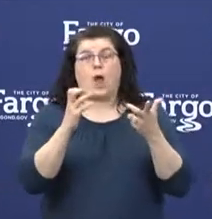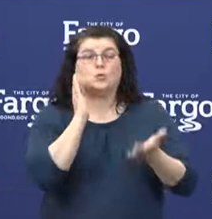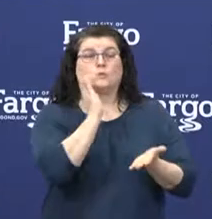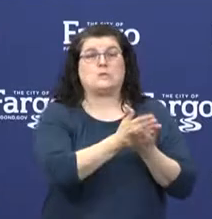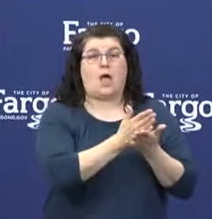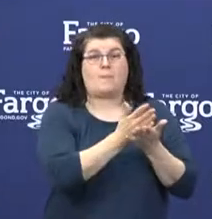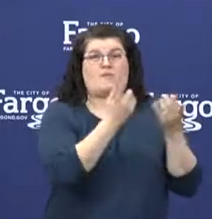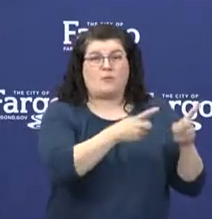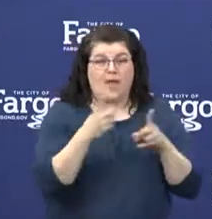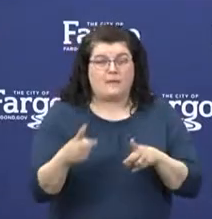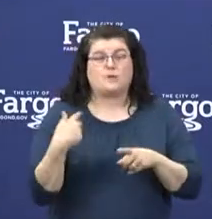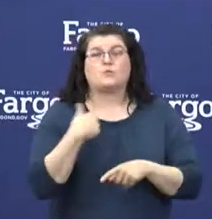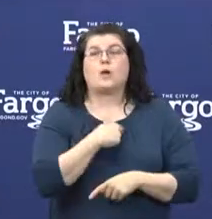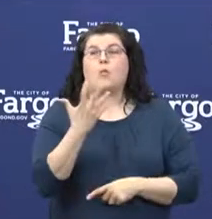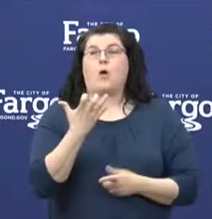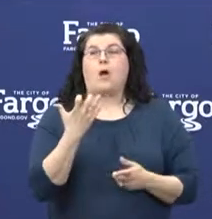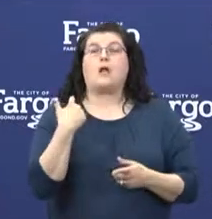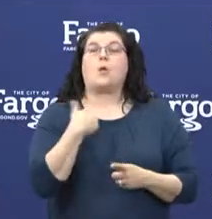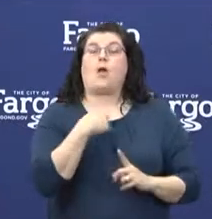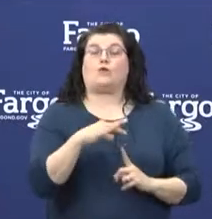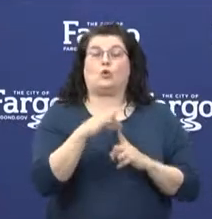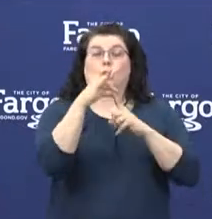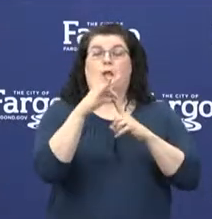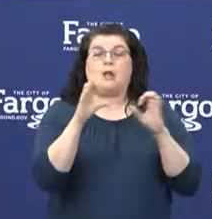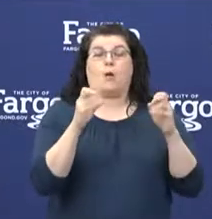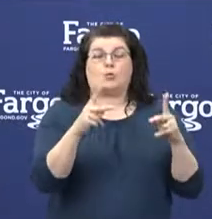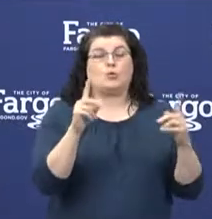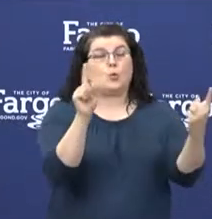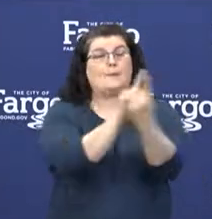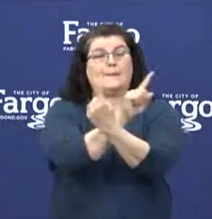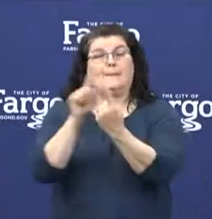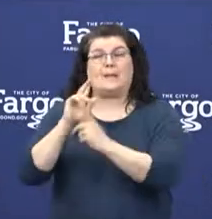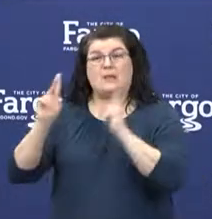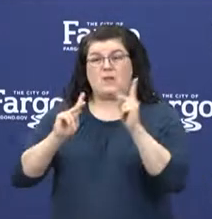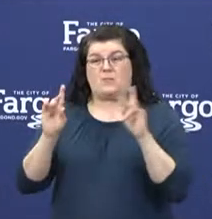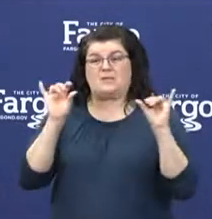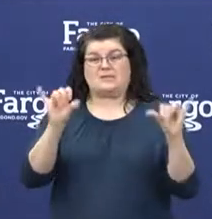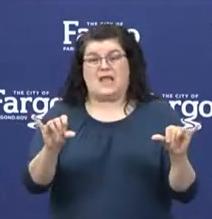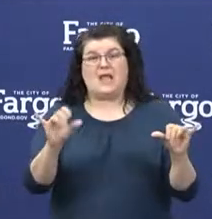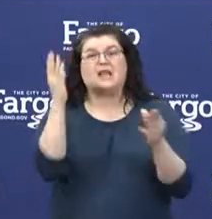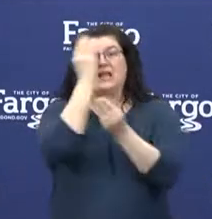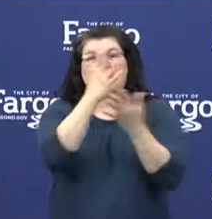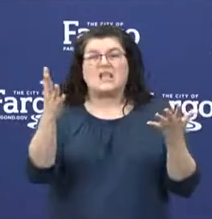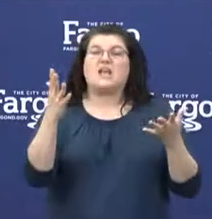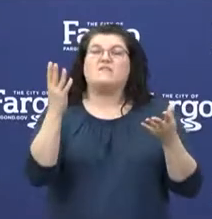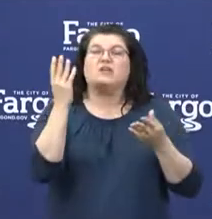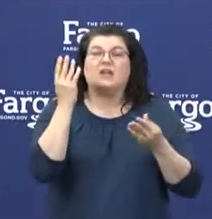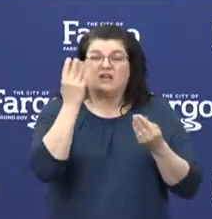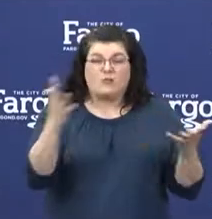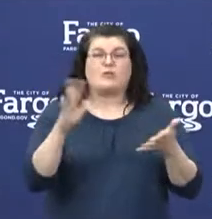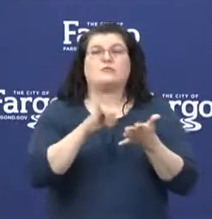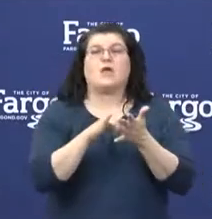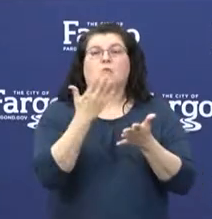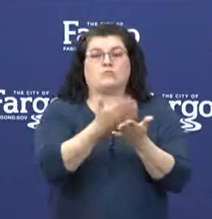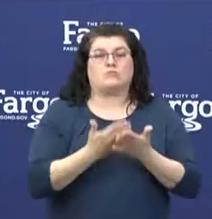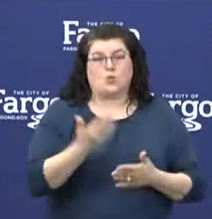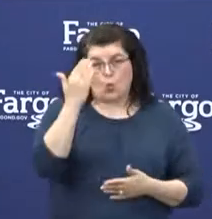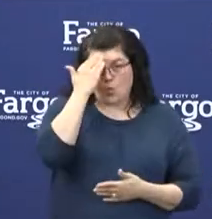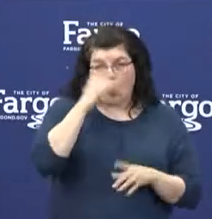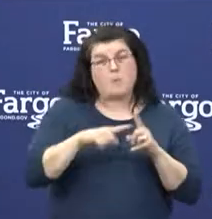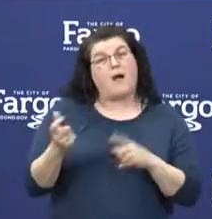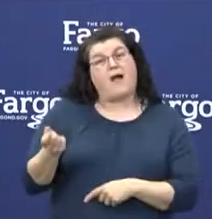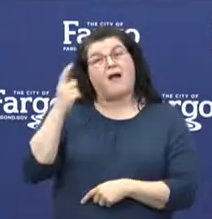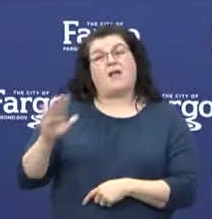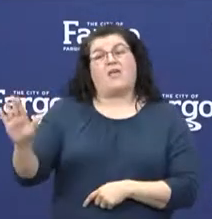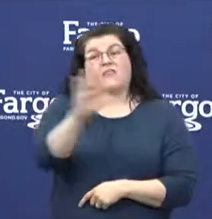community and have the unique opportunity to meet people where they are, provide factual information, acknowledge their opinions, and guide